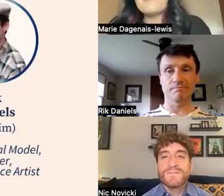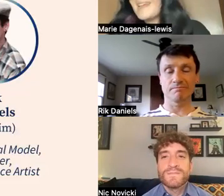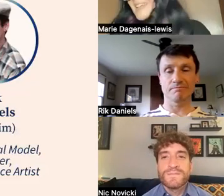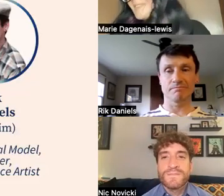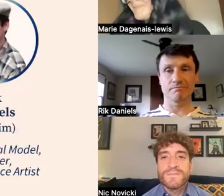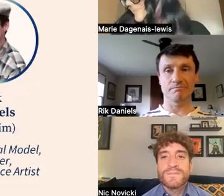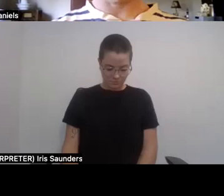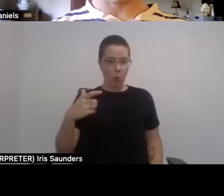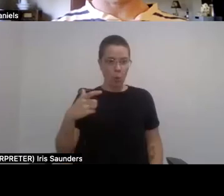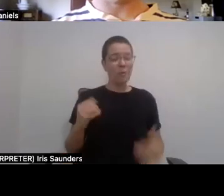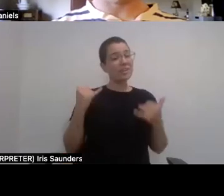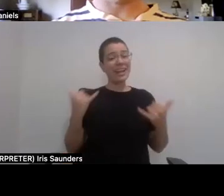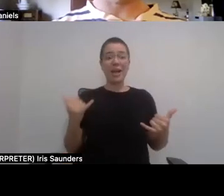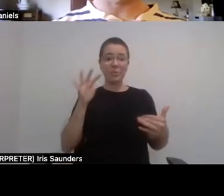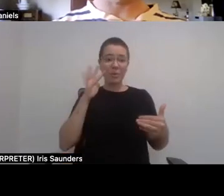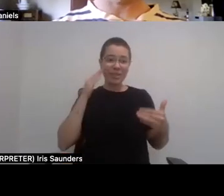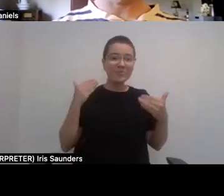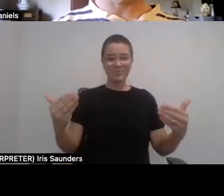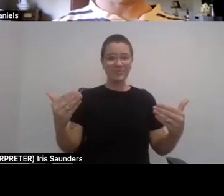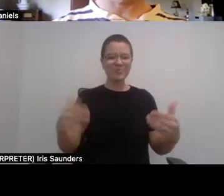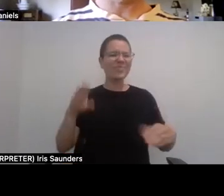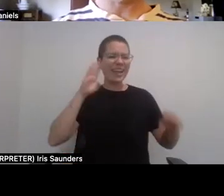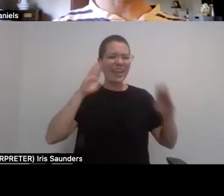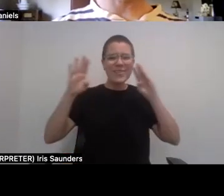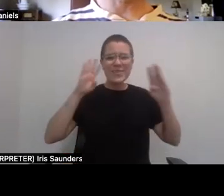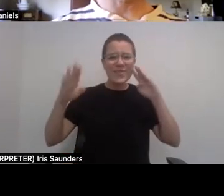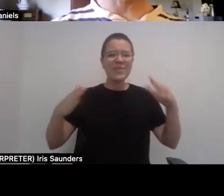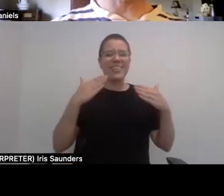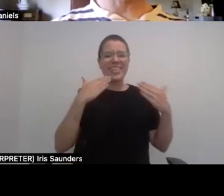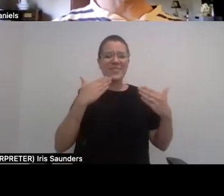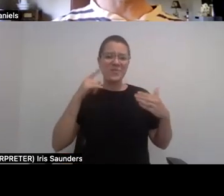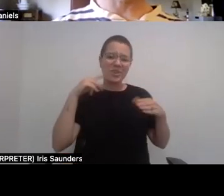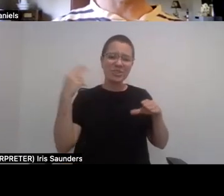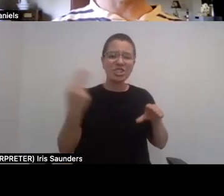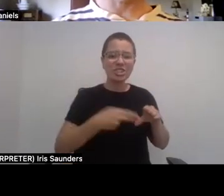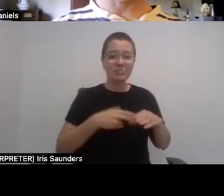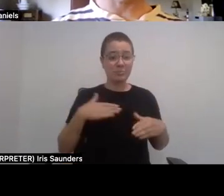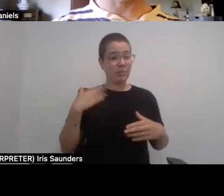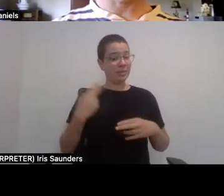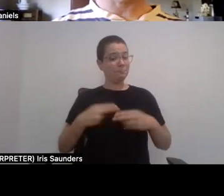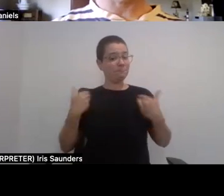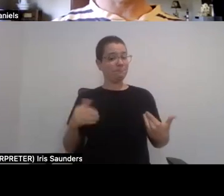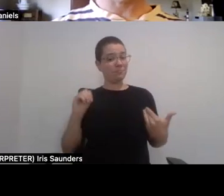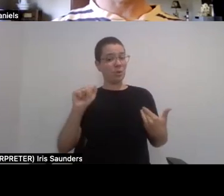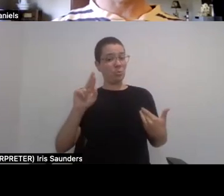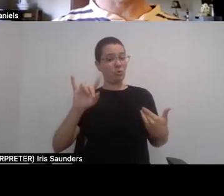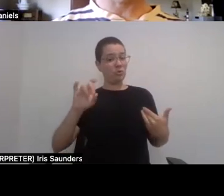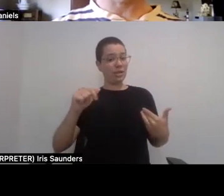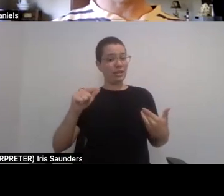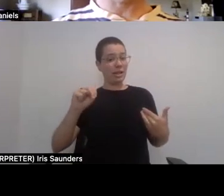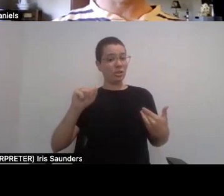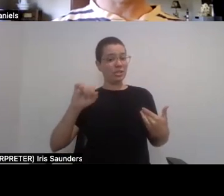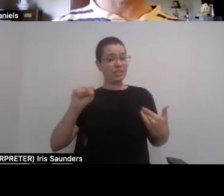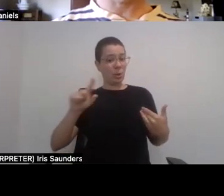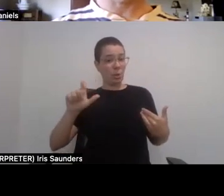let's begin. Hello, and thank you again for joining us. My name is Marie Dagenais Lewis, and I am a pale-skinned woman with